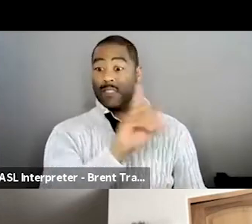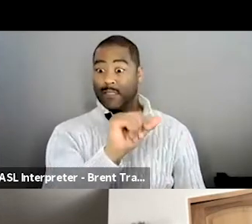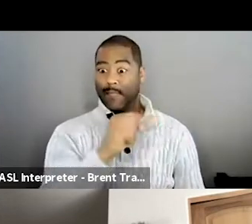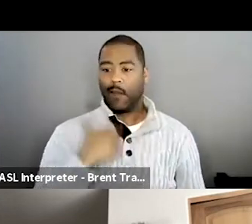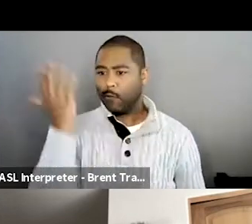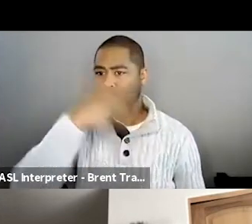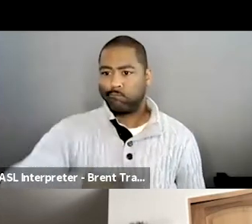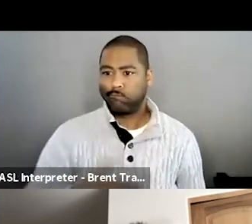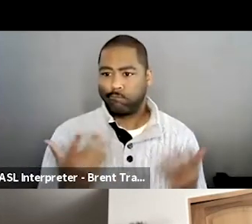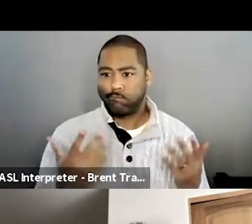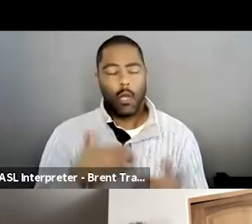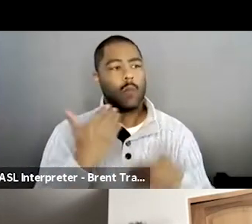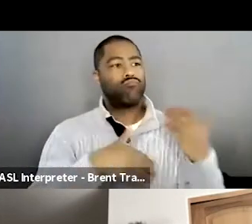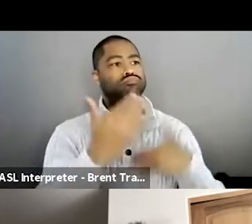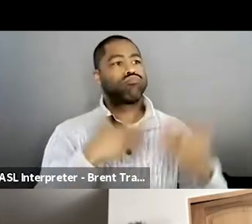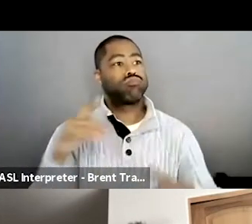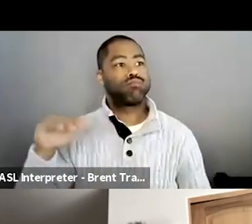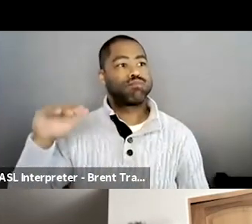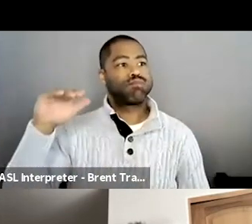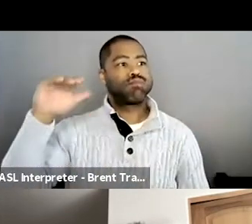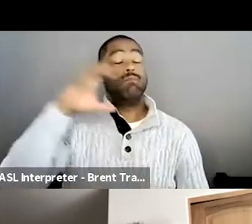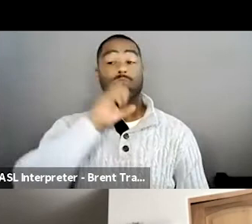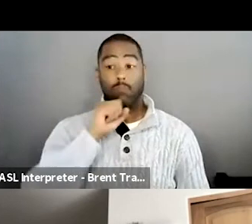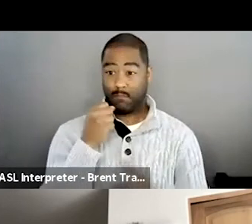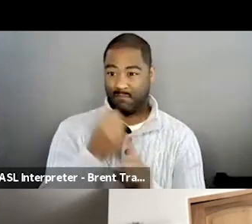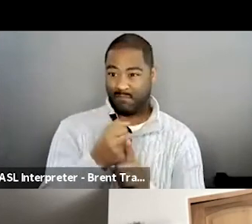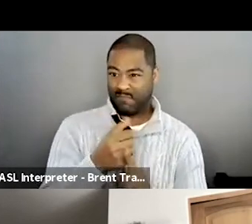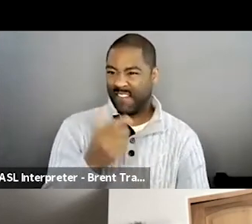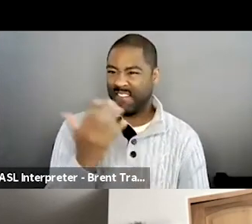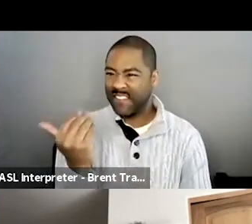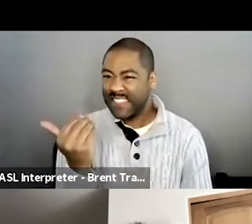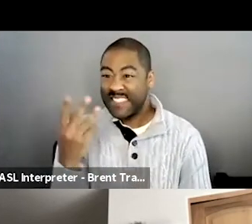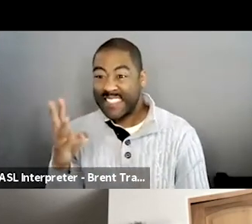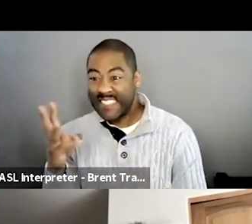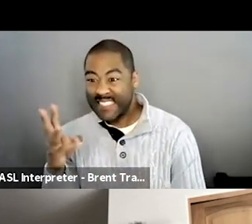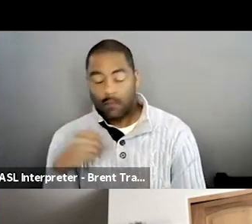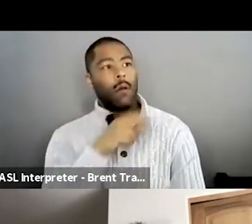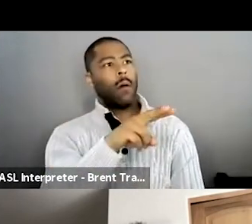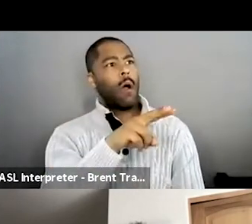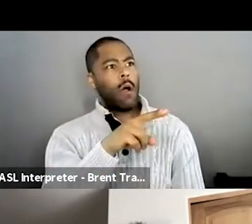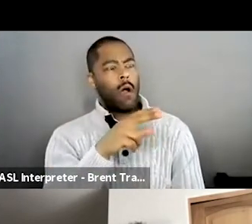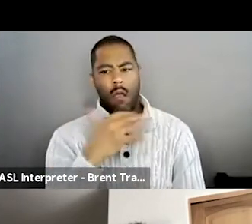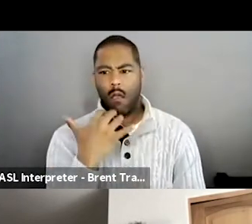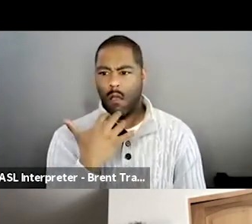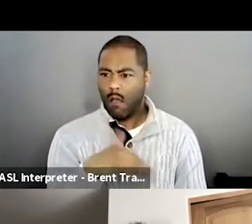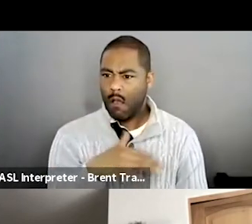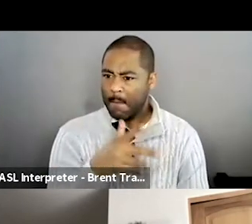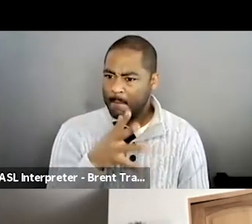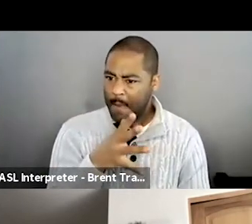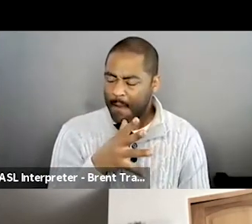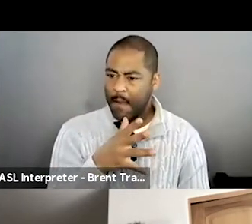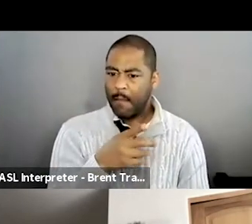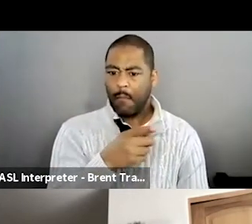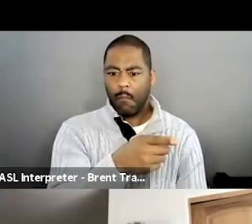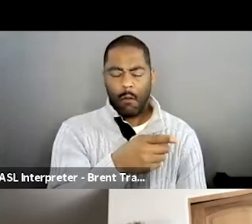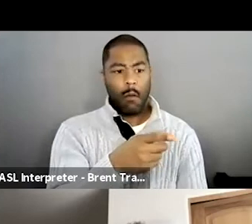whereas as a child, I was just trying to, you know, do what I needed to do to keep